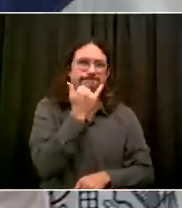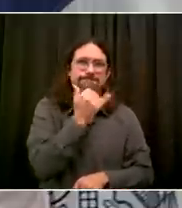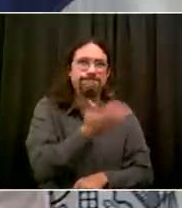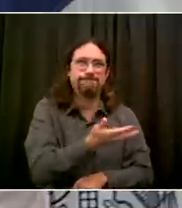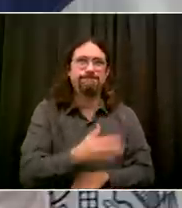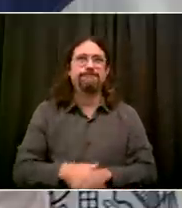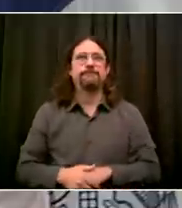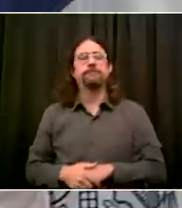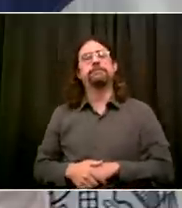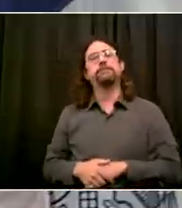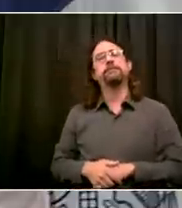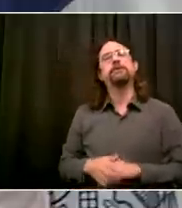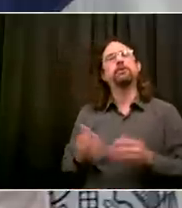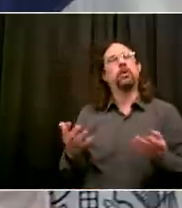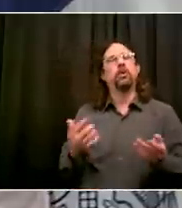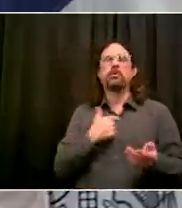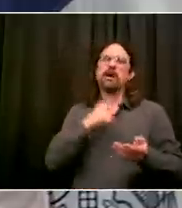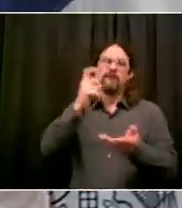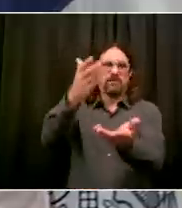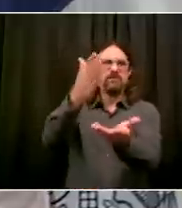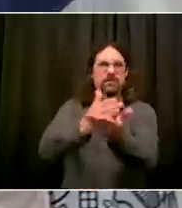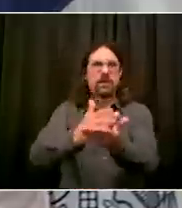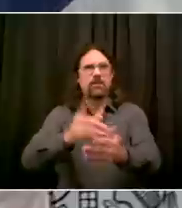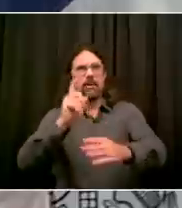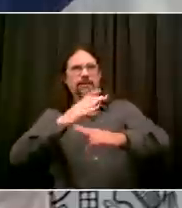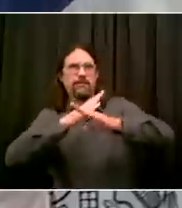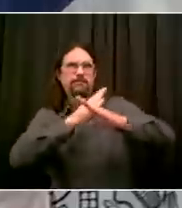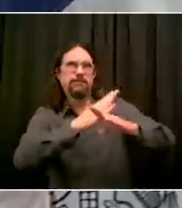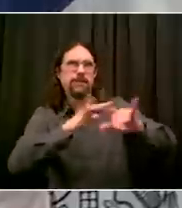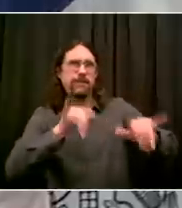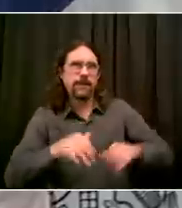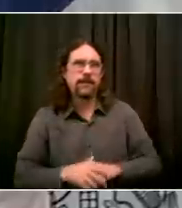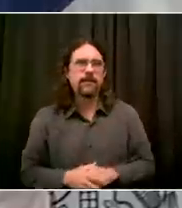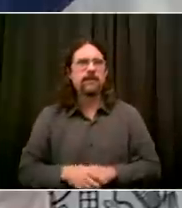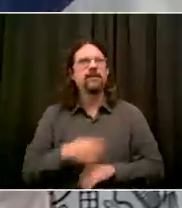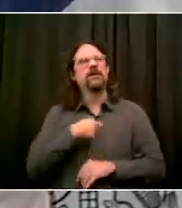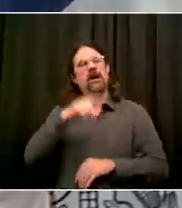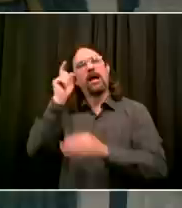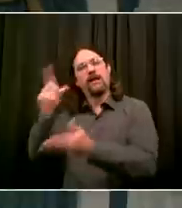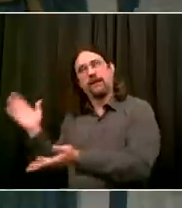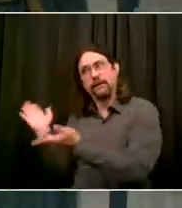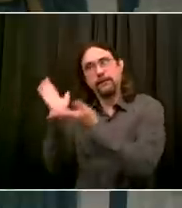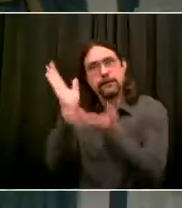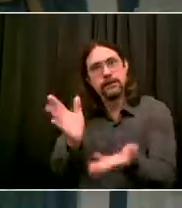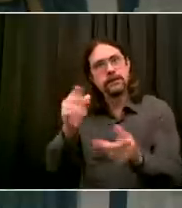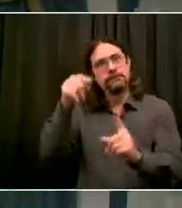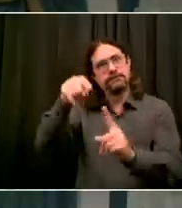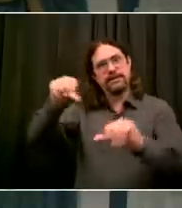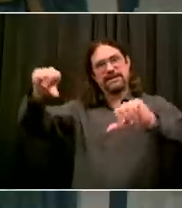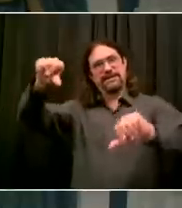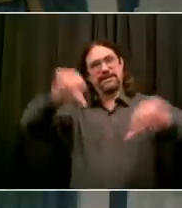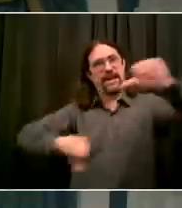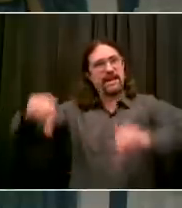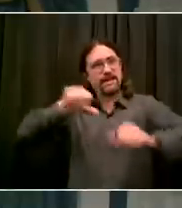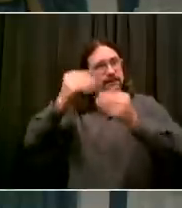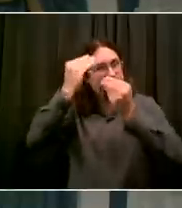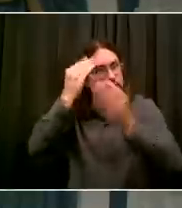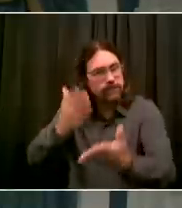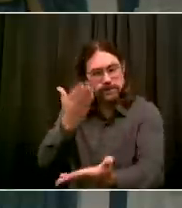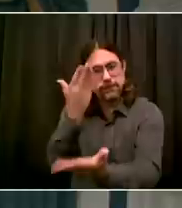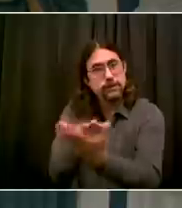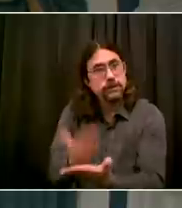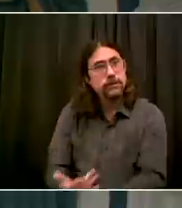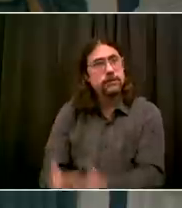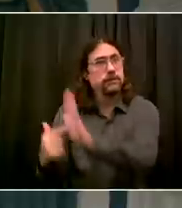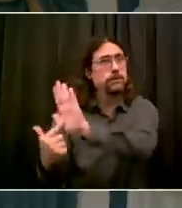facts. Dr. Katz. Thank you, sir, for the opportunity. The most common and most pernicious misconception I've heard